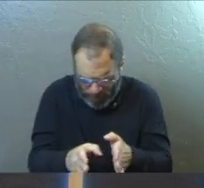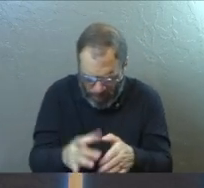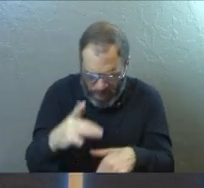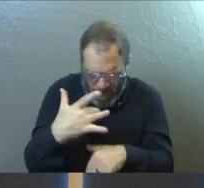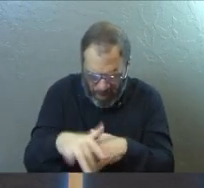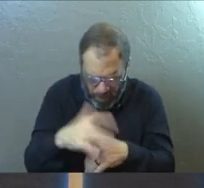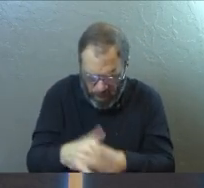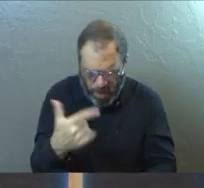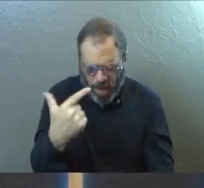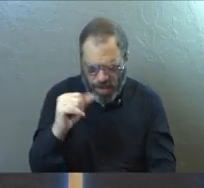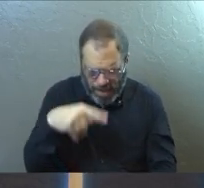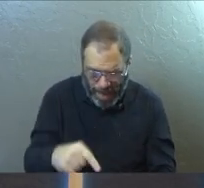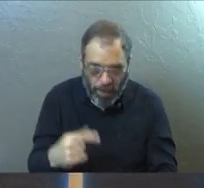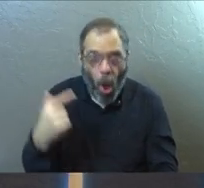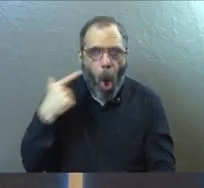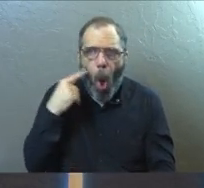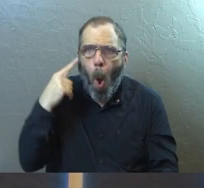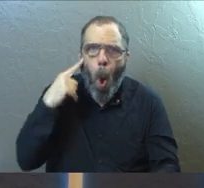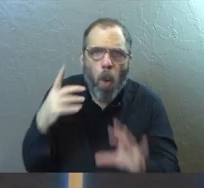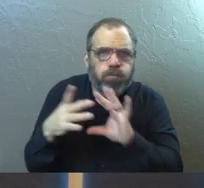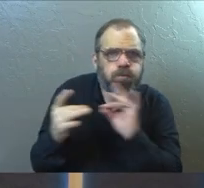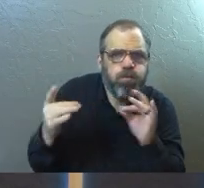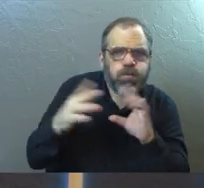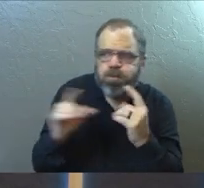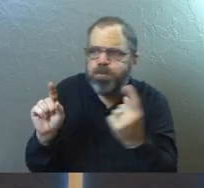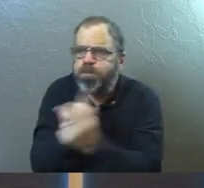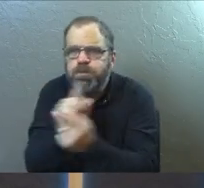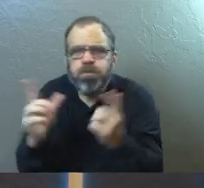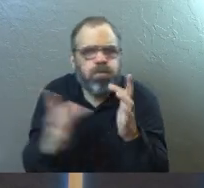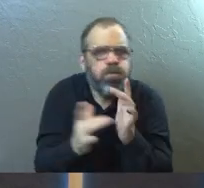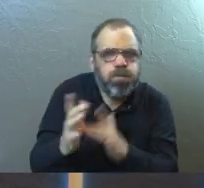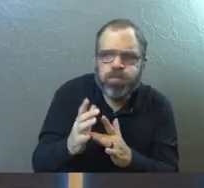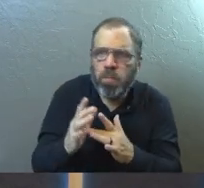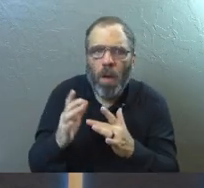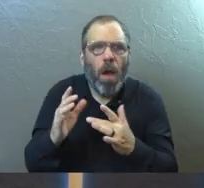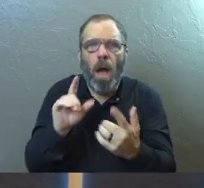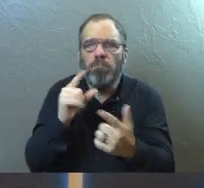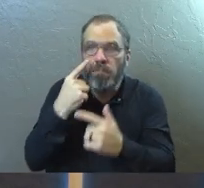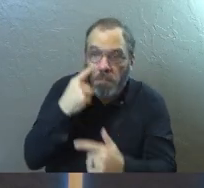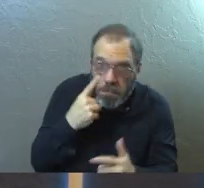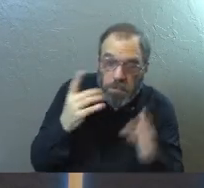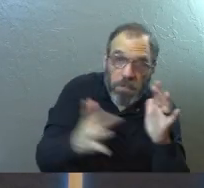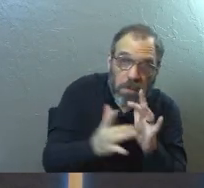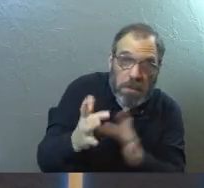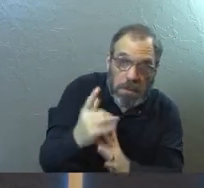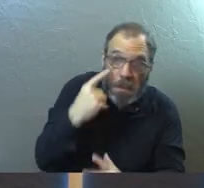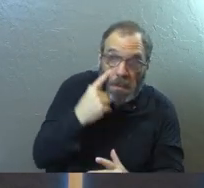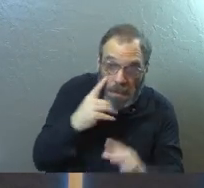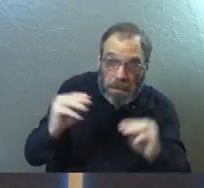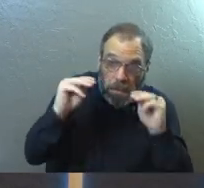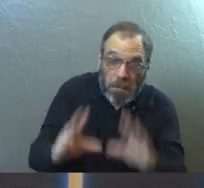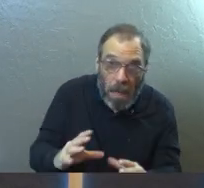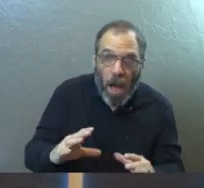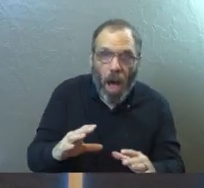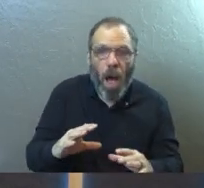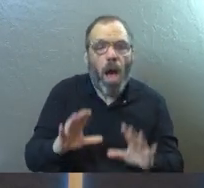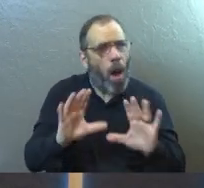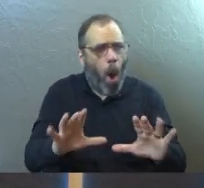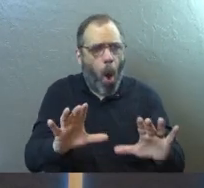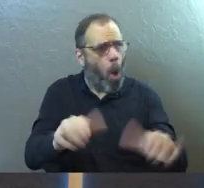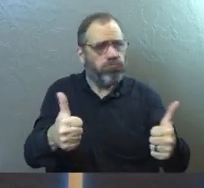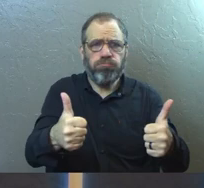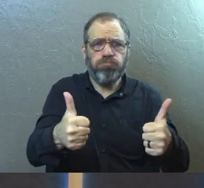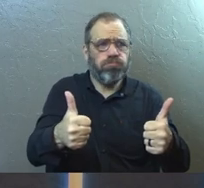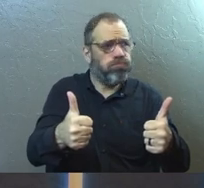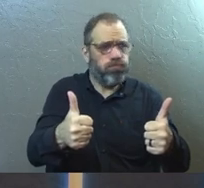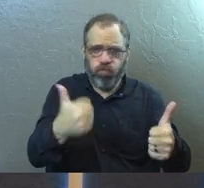He's seeing all these people that have heard all his teachings, met him face to face, and seen his miracles in person. And he's like, this